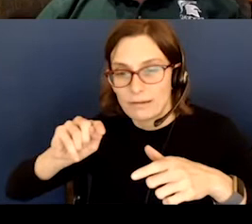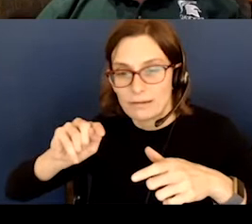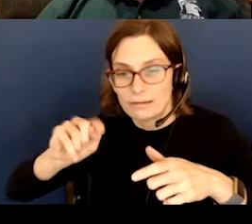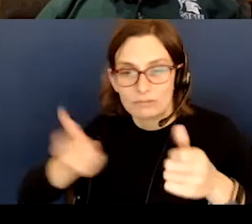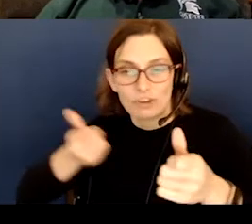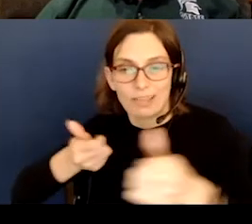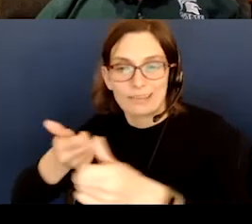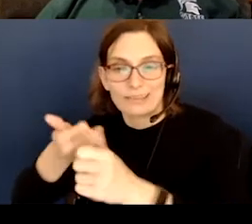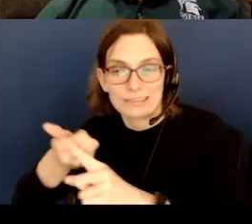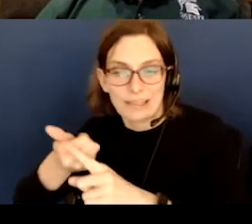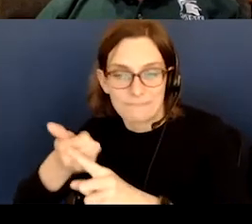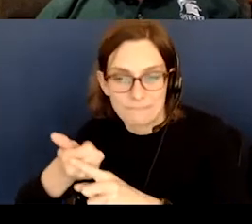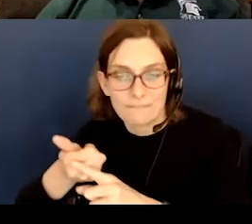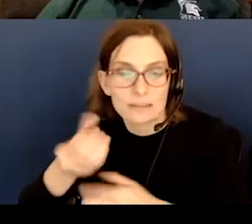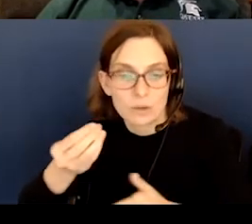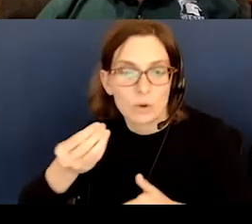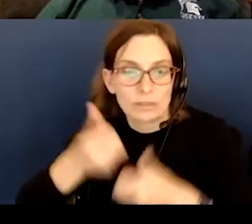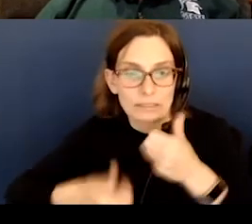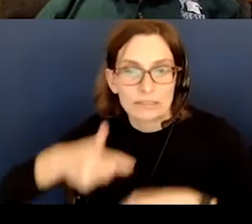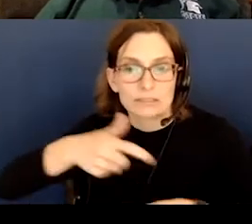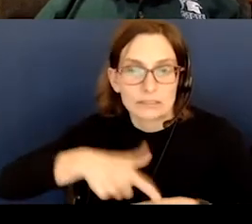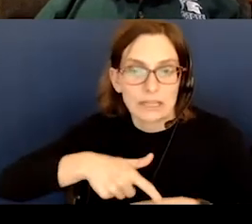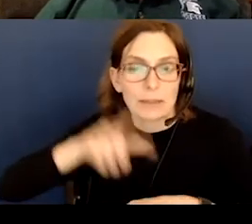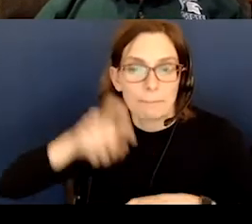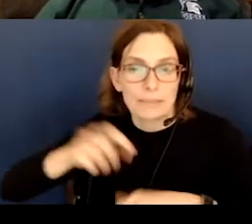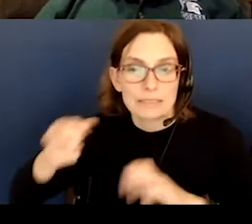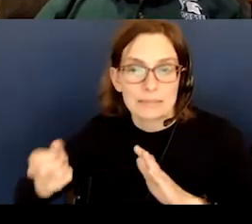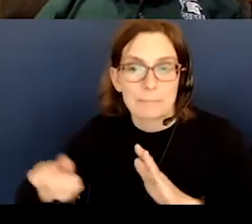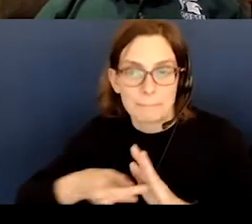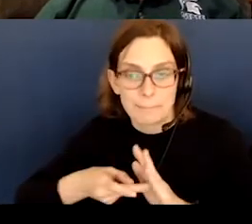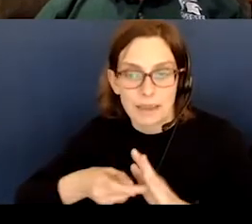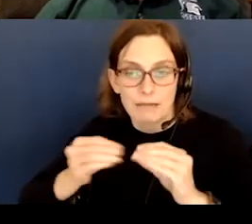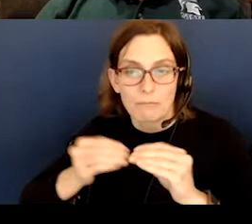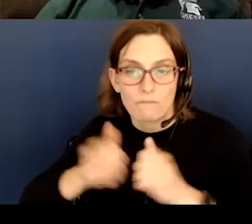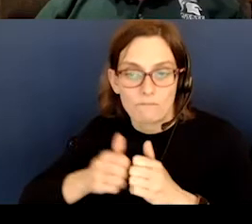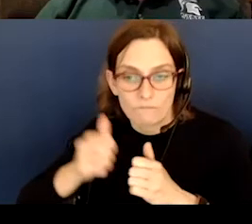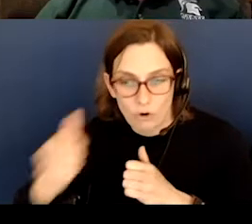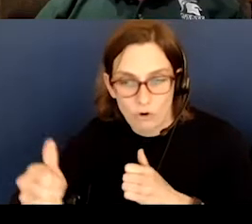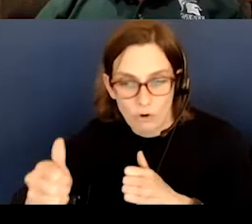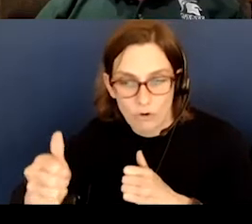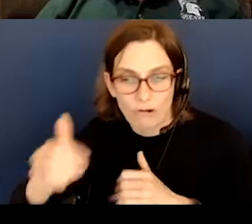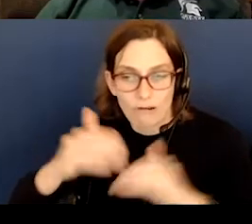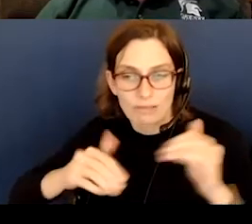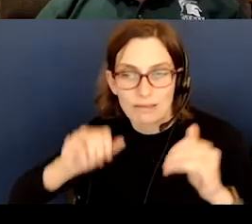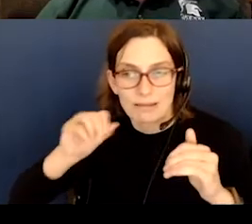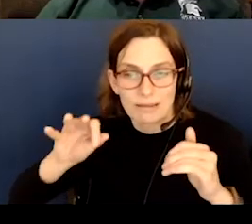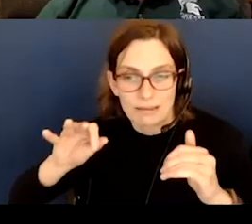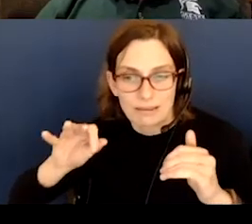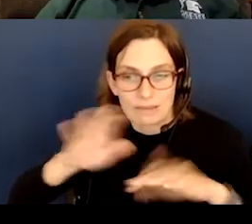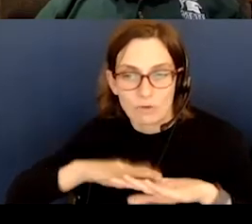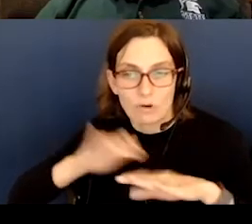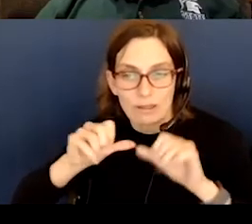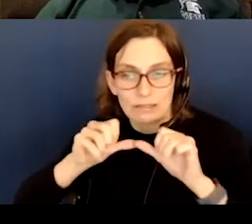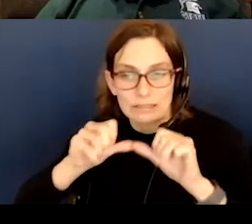itself around. So each time it has to come back further than it would have had it been on that steady orbit.